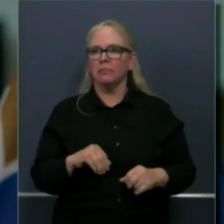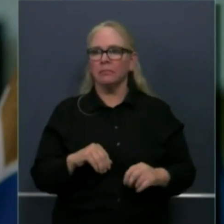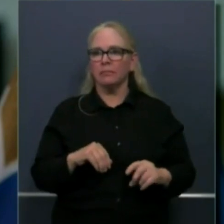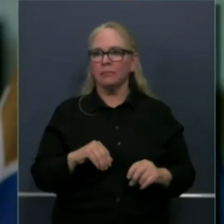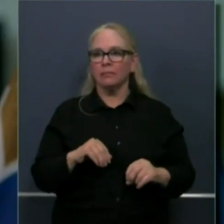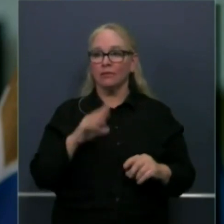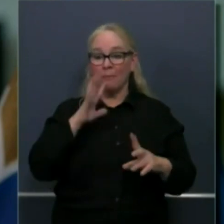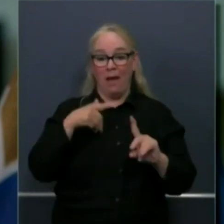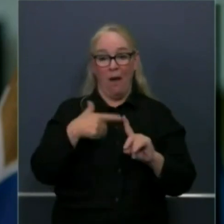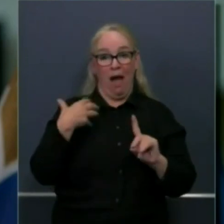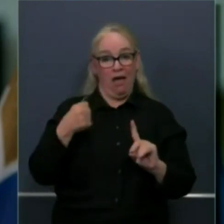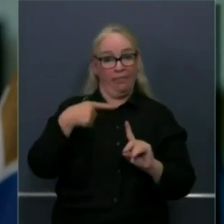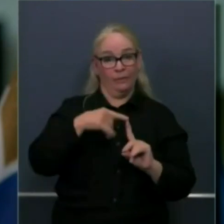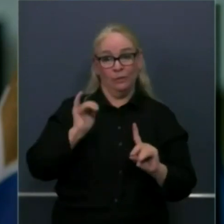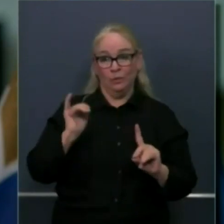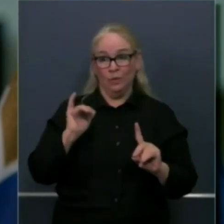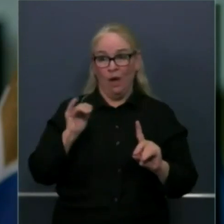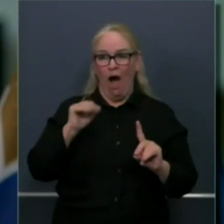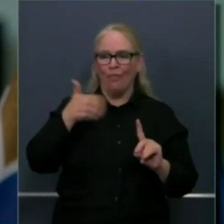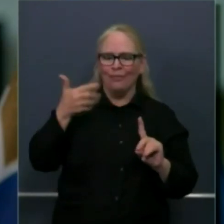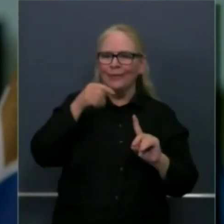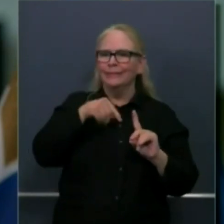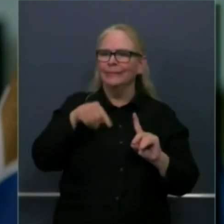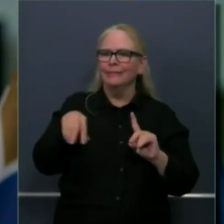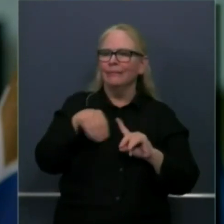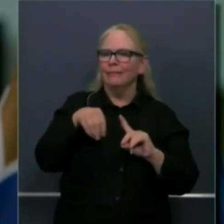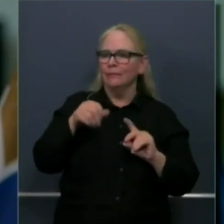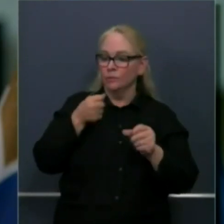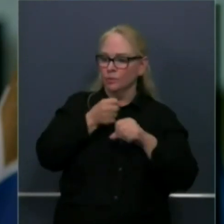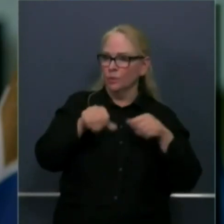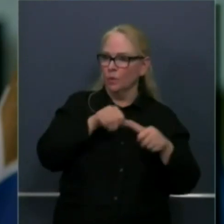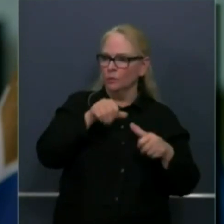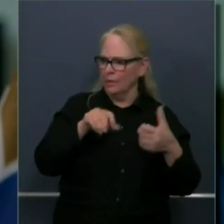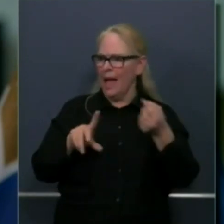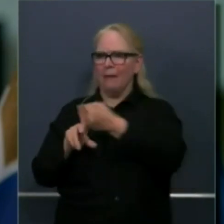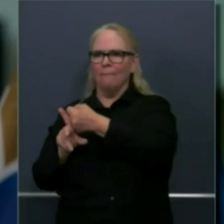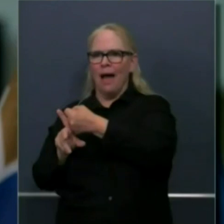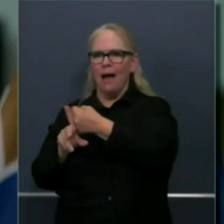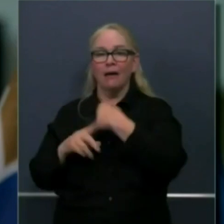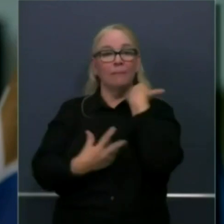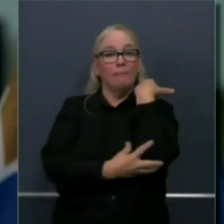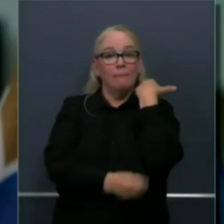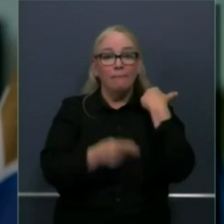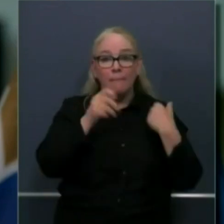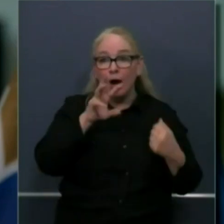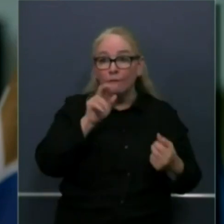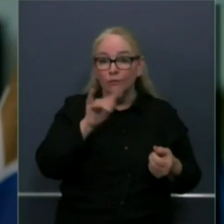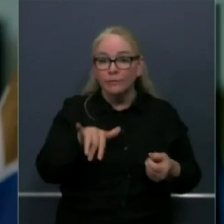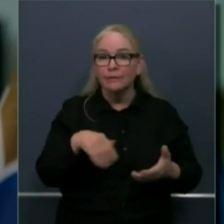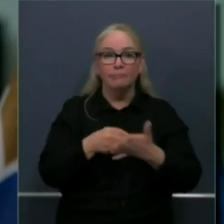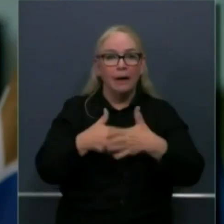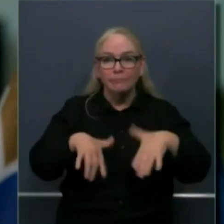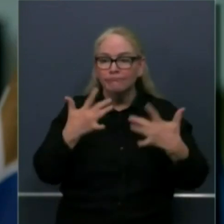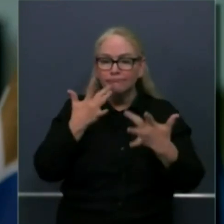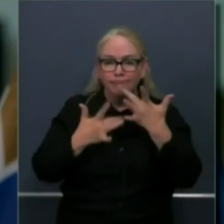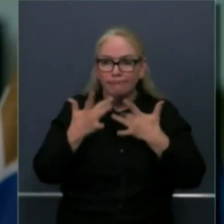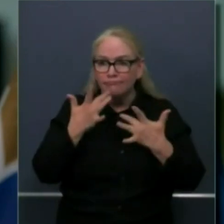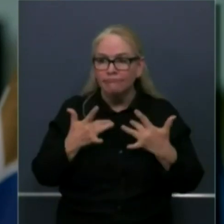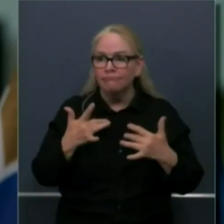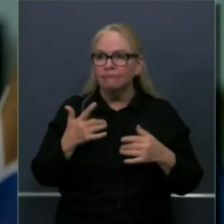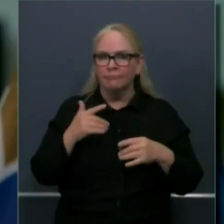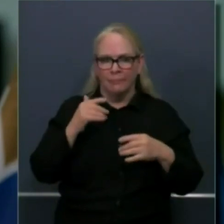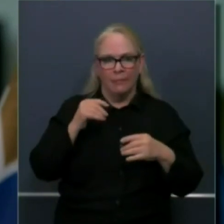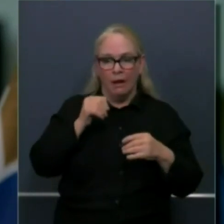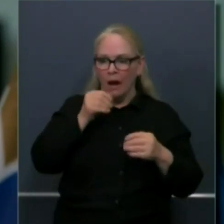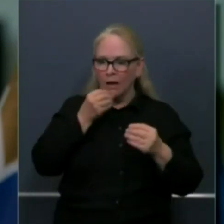poverty uh and as it relates uh to the health uh of families uh and communities uh and across this state physical